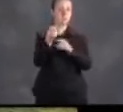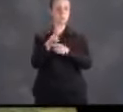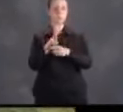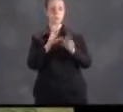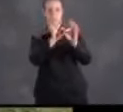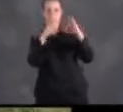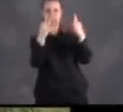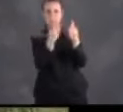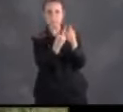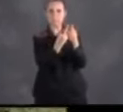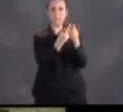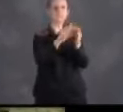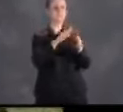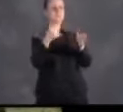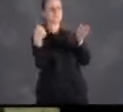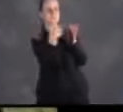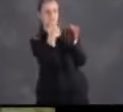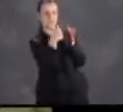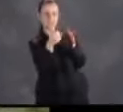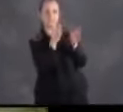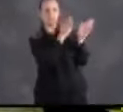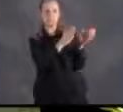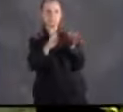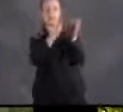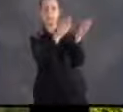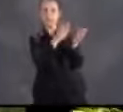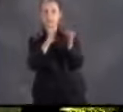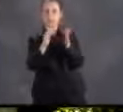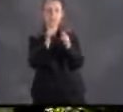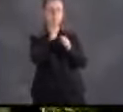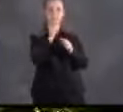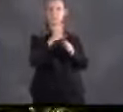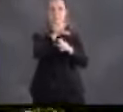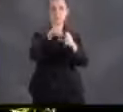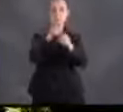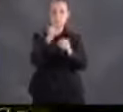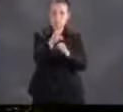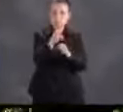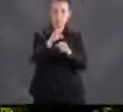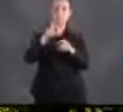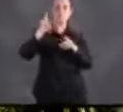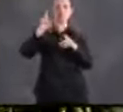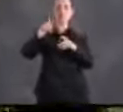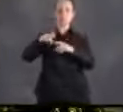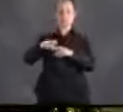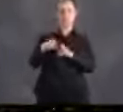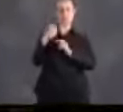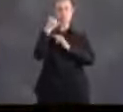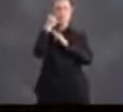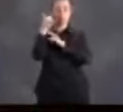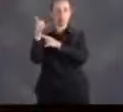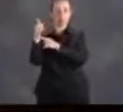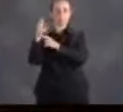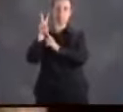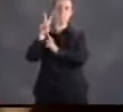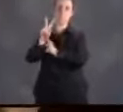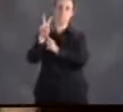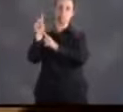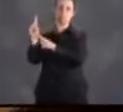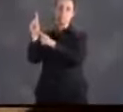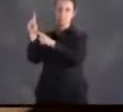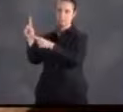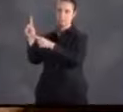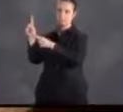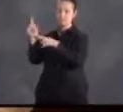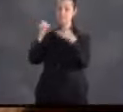a part of your family's or neighbor's readiness plan, then you should pre-register for transportation assistance. All you have to do